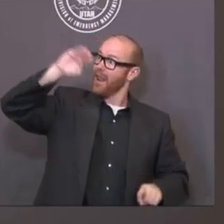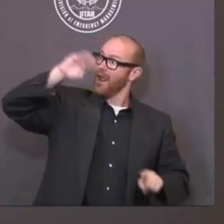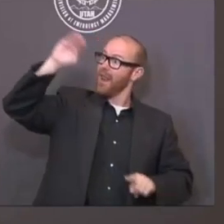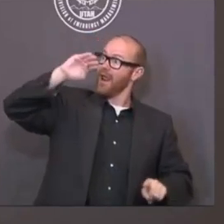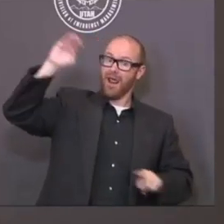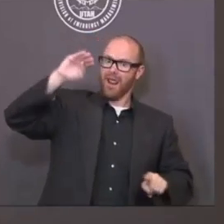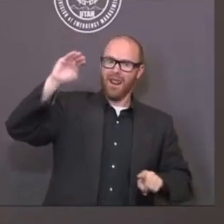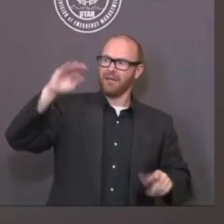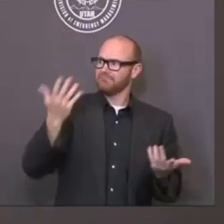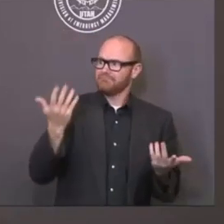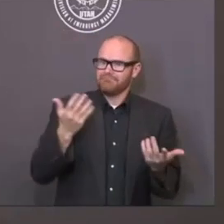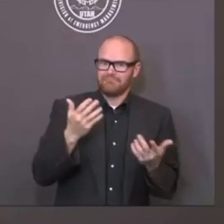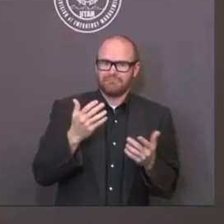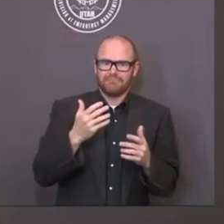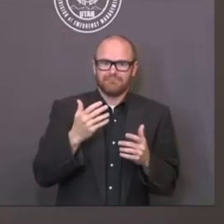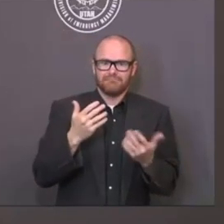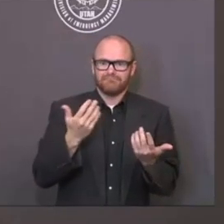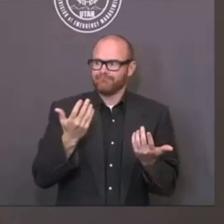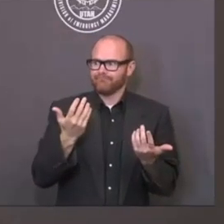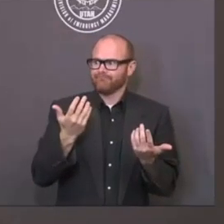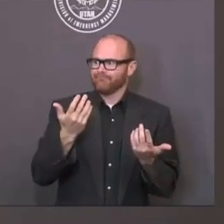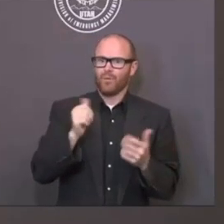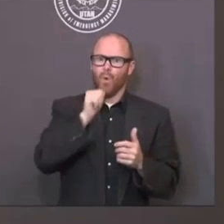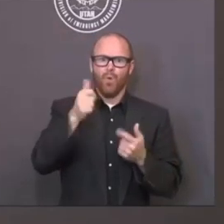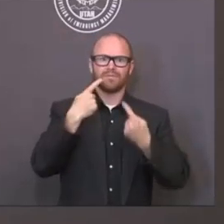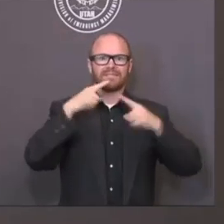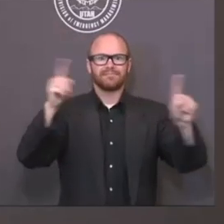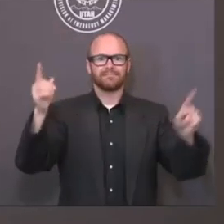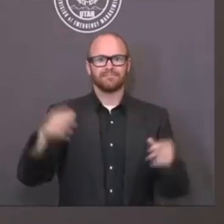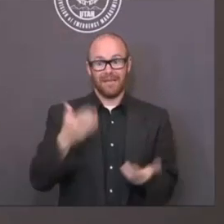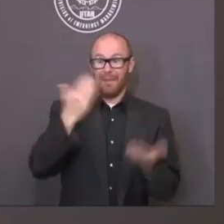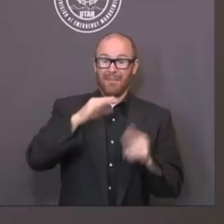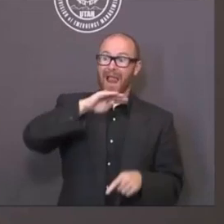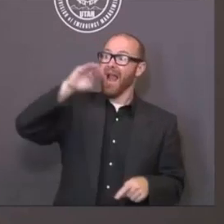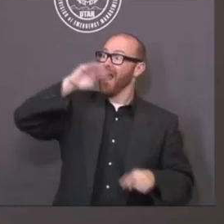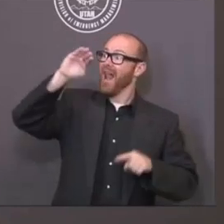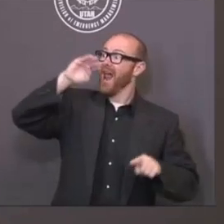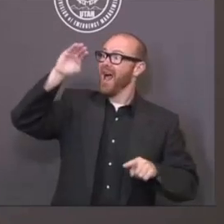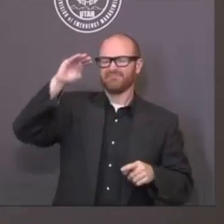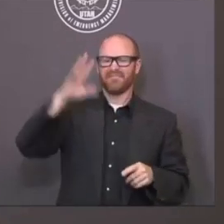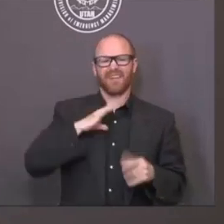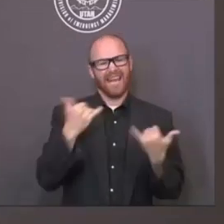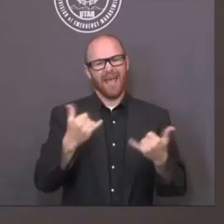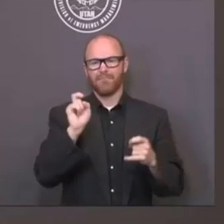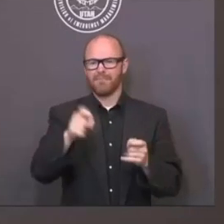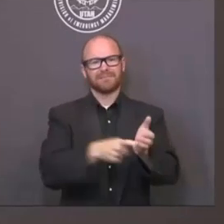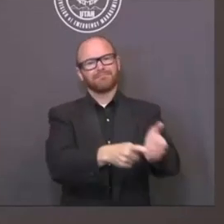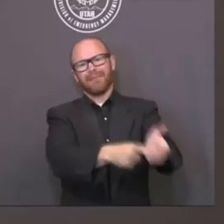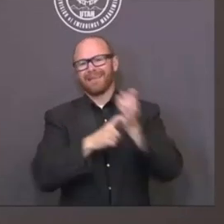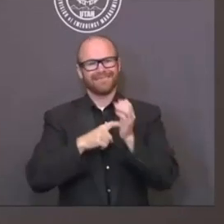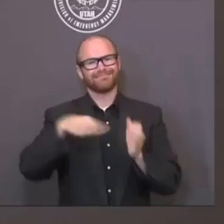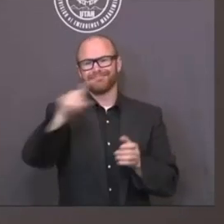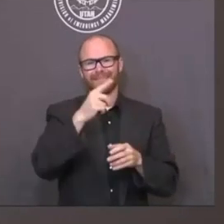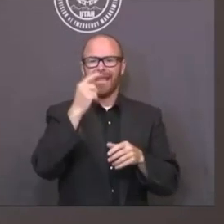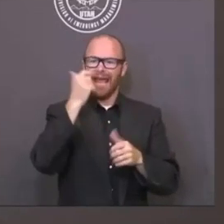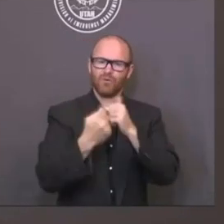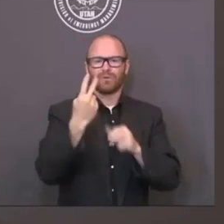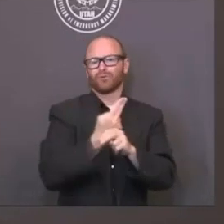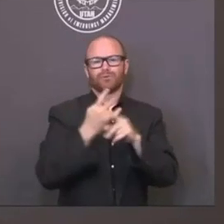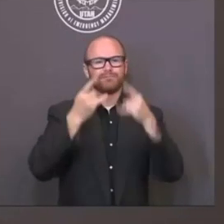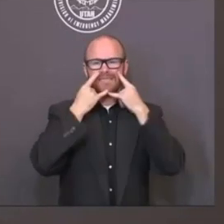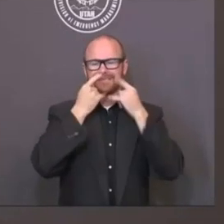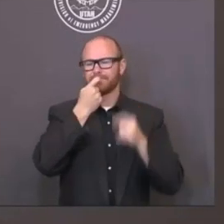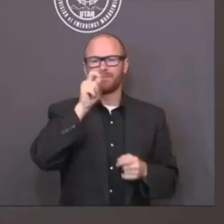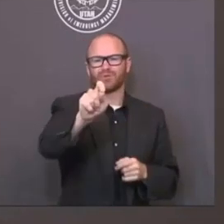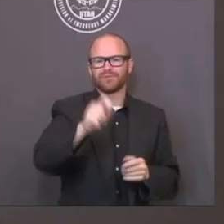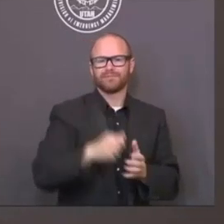to wear masks, that could be in the future. So this is an opportunity for us, in fact, to roll up our sleeves and do the right thing for the right reasons,